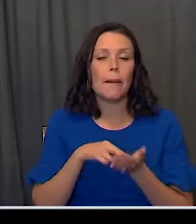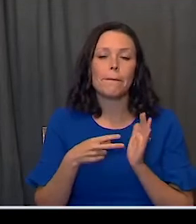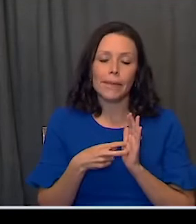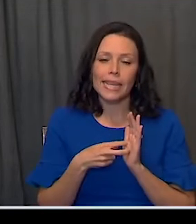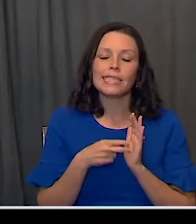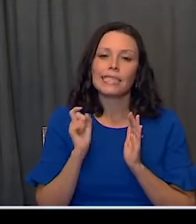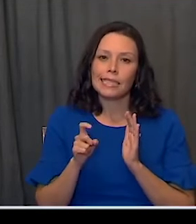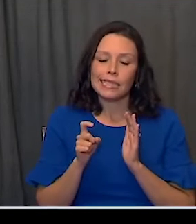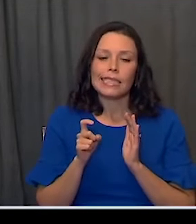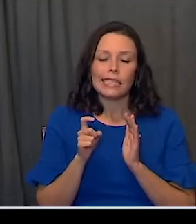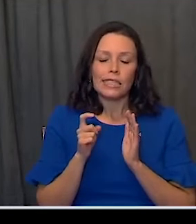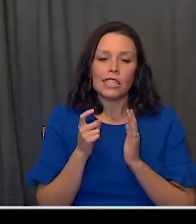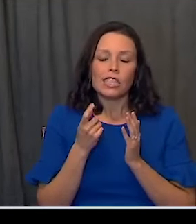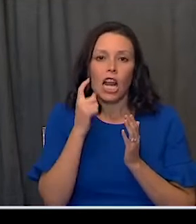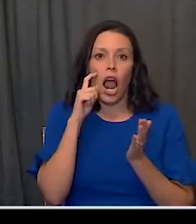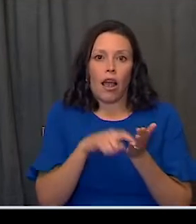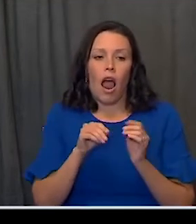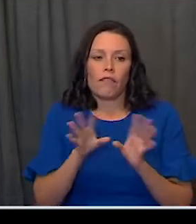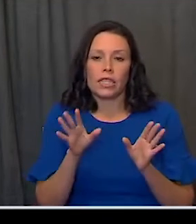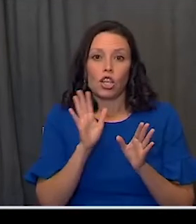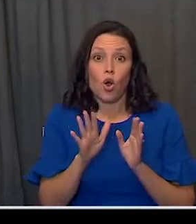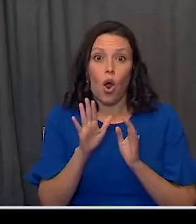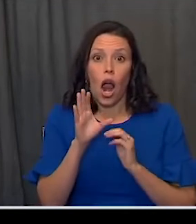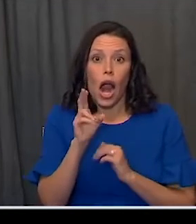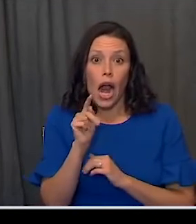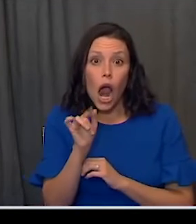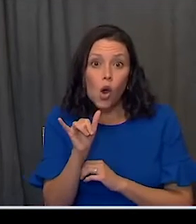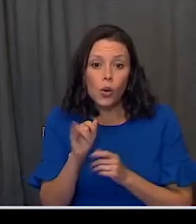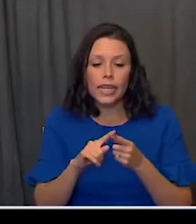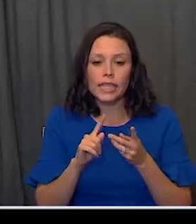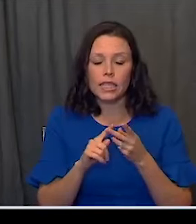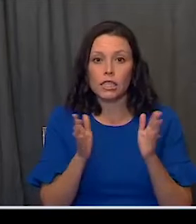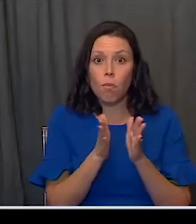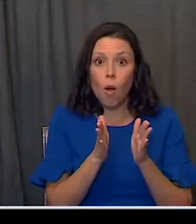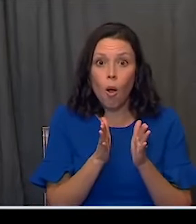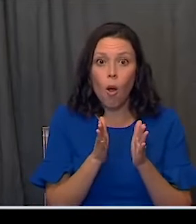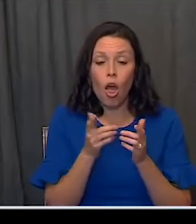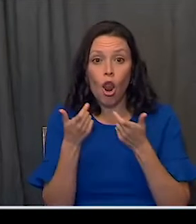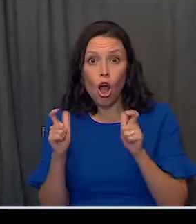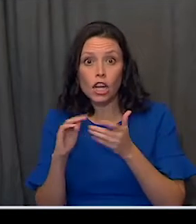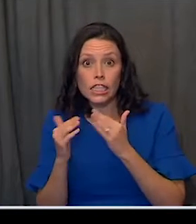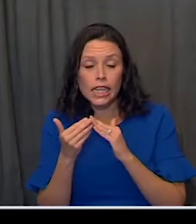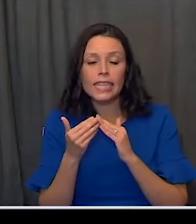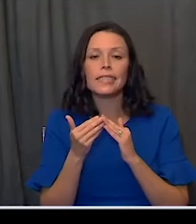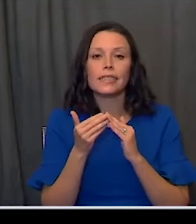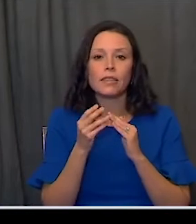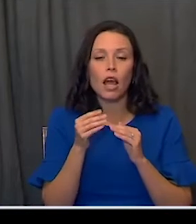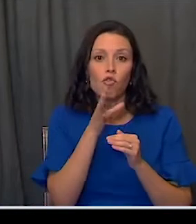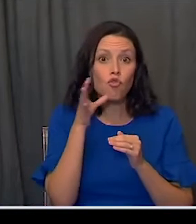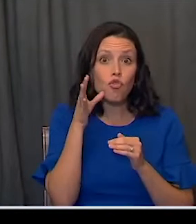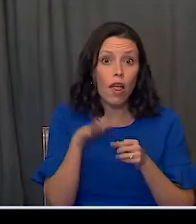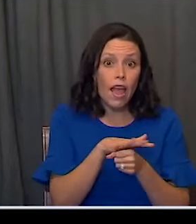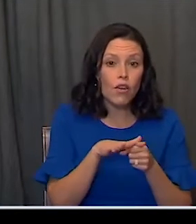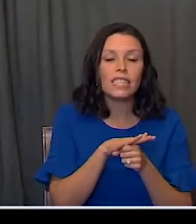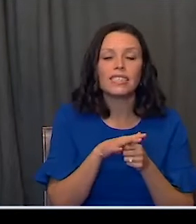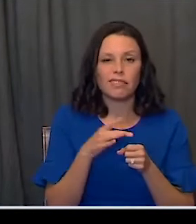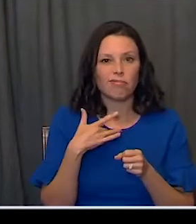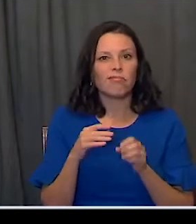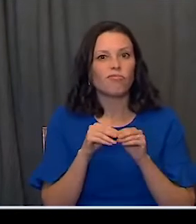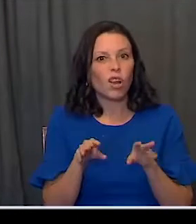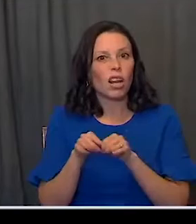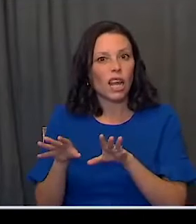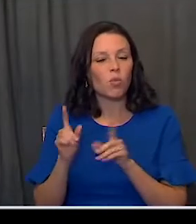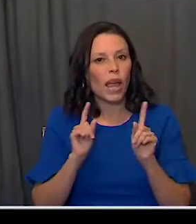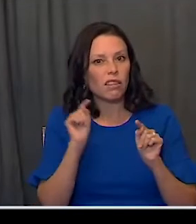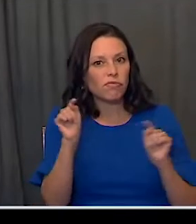community spread in your counties, in your small and large metros, and in your rural areas. The next